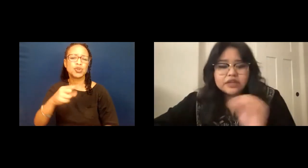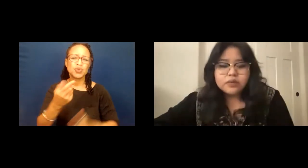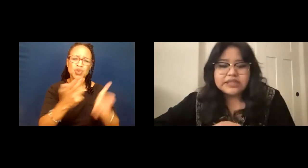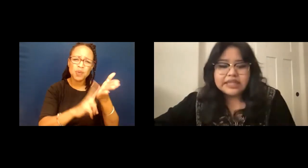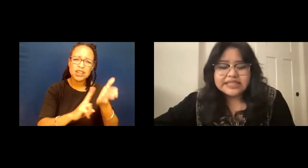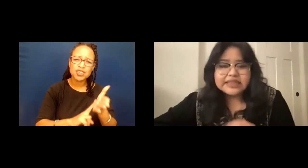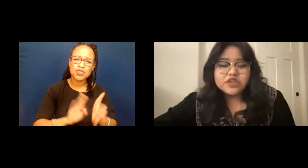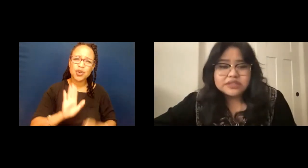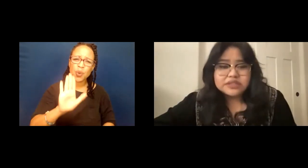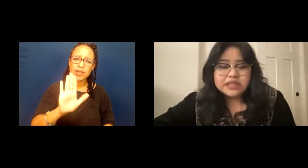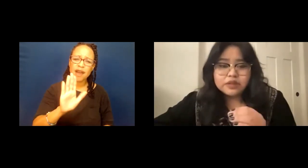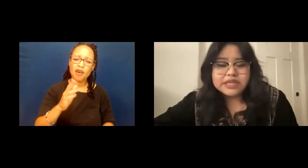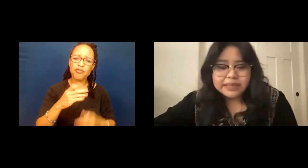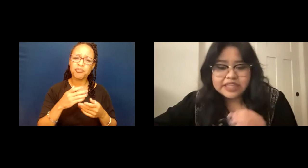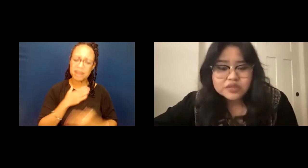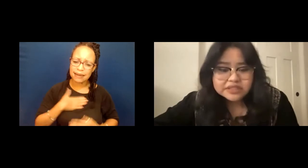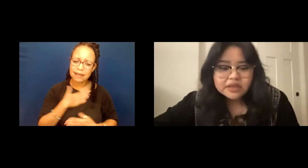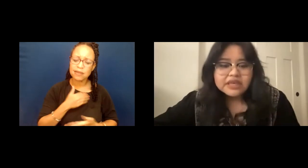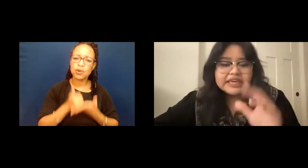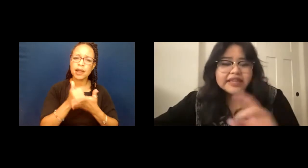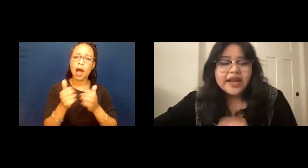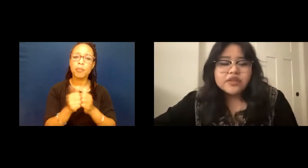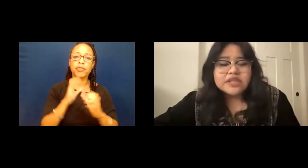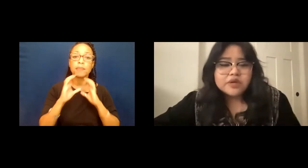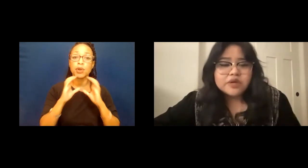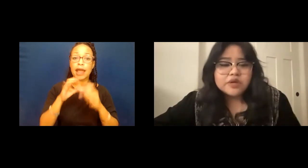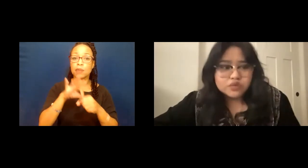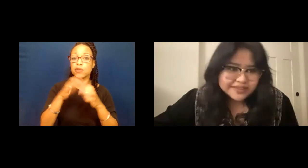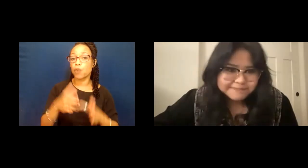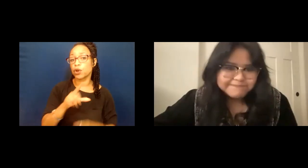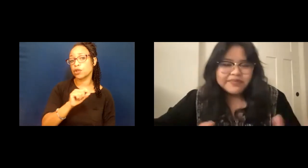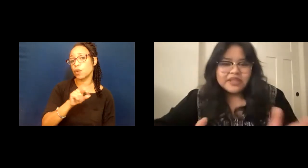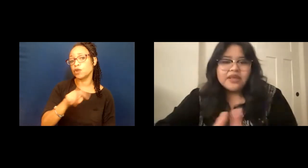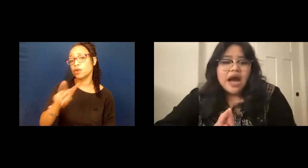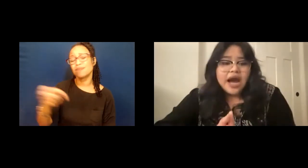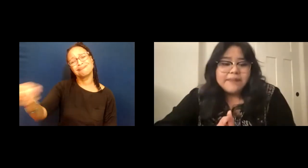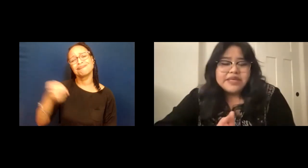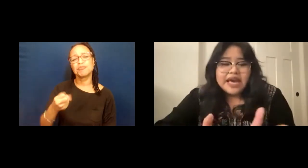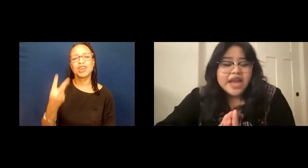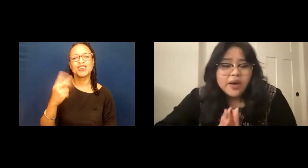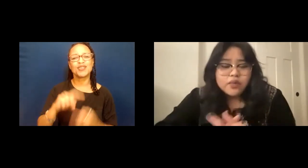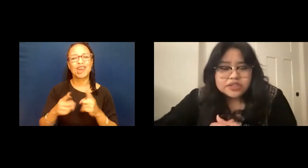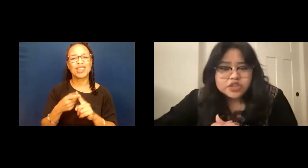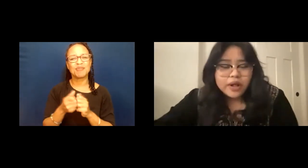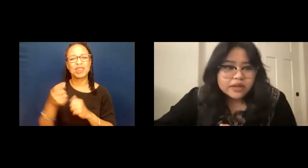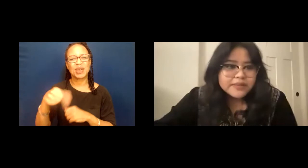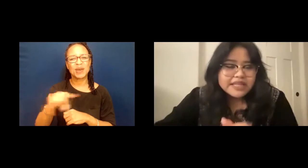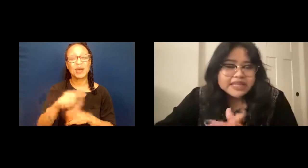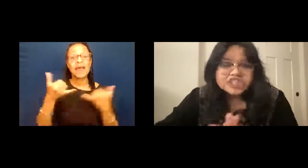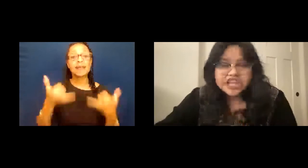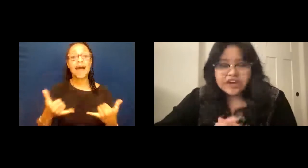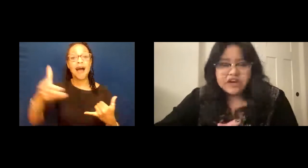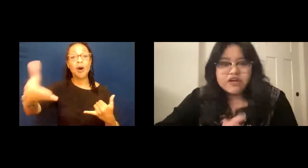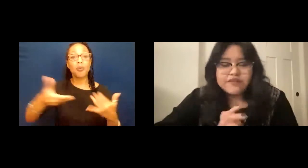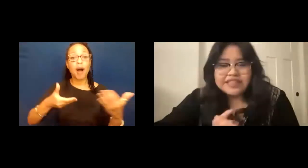el contacto de votantes latinos en 2022 y traiga a los amigos con ustedes. And now I want to welcome